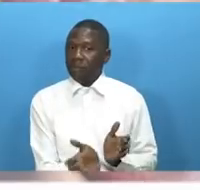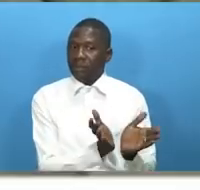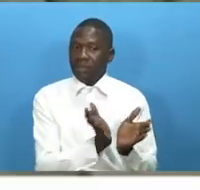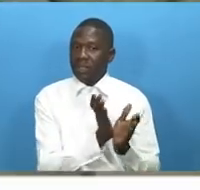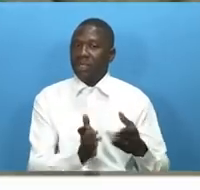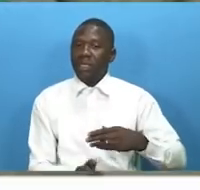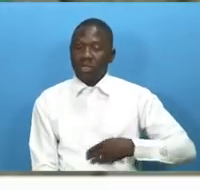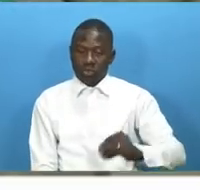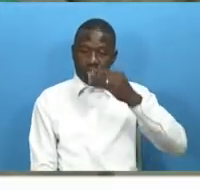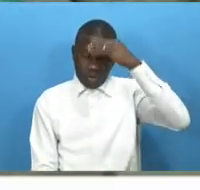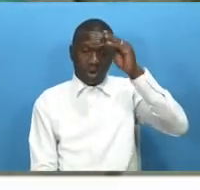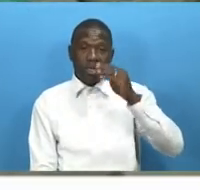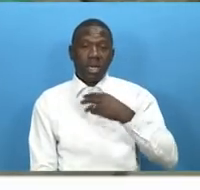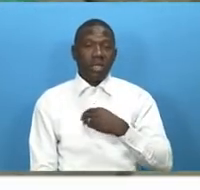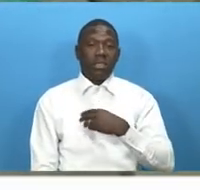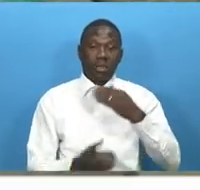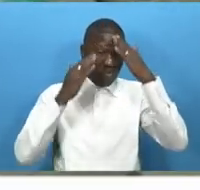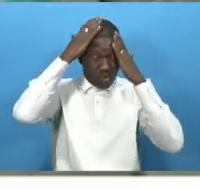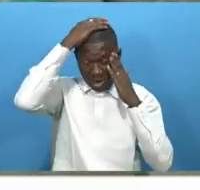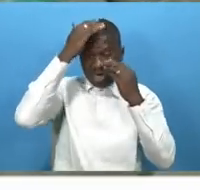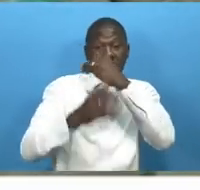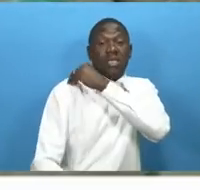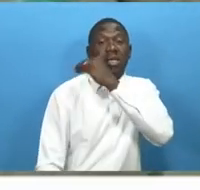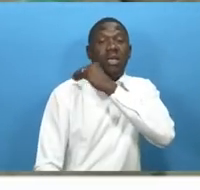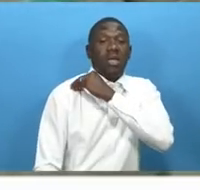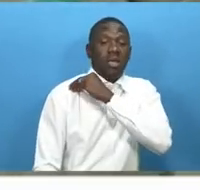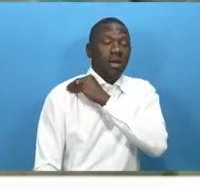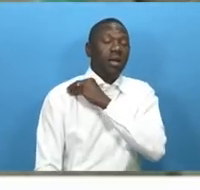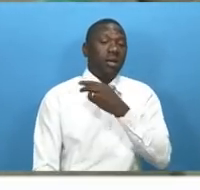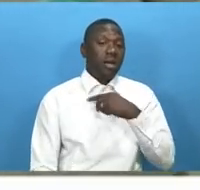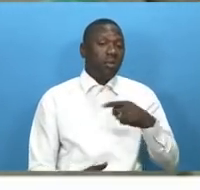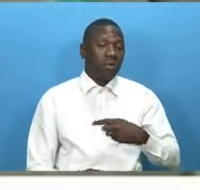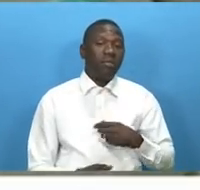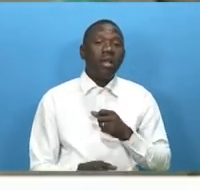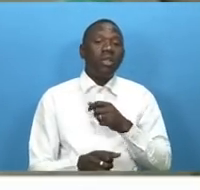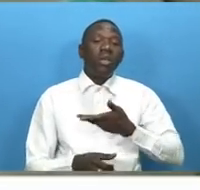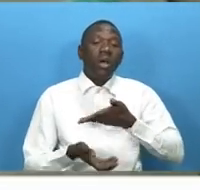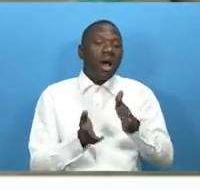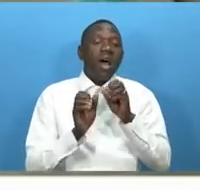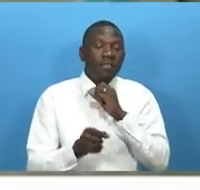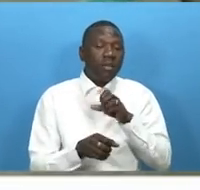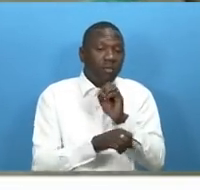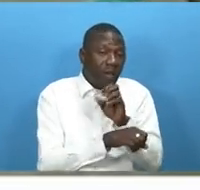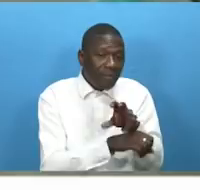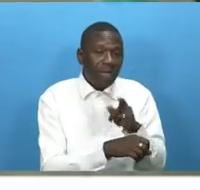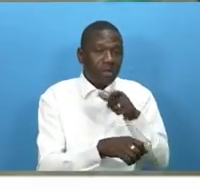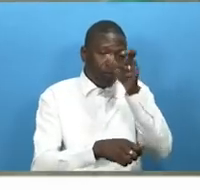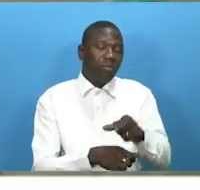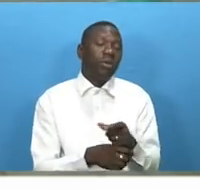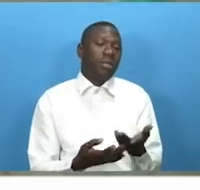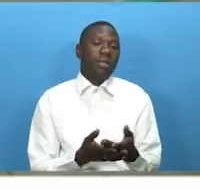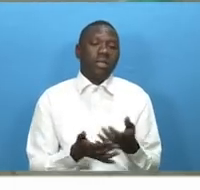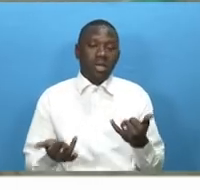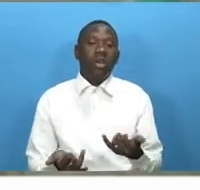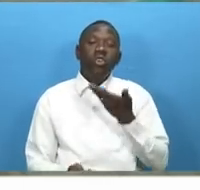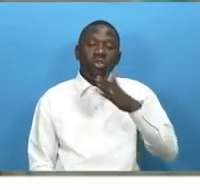general and a senior presidential advisor for special operations. In recent months, the younger Museveni seems to have